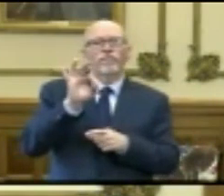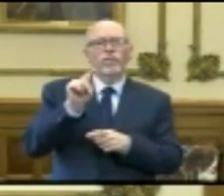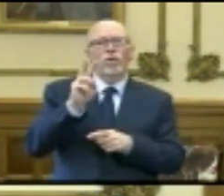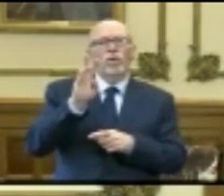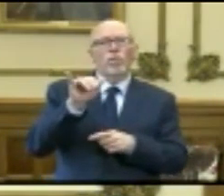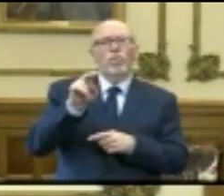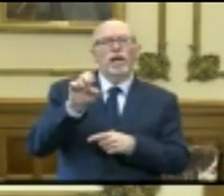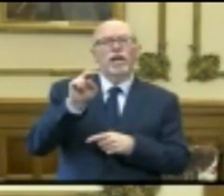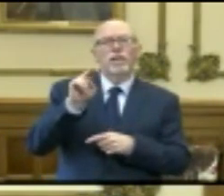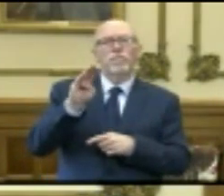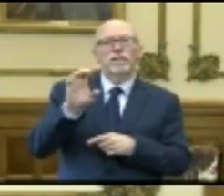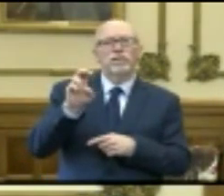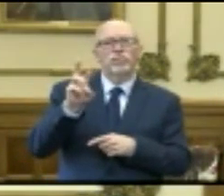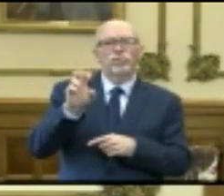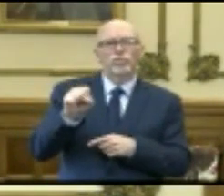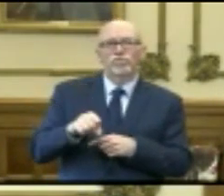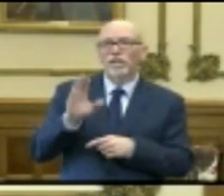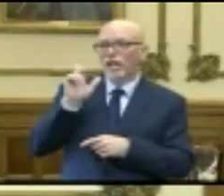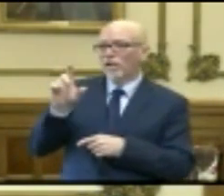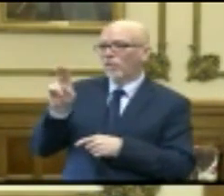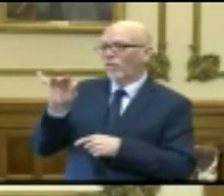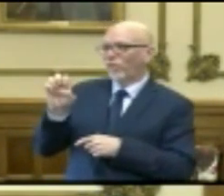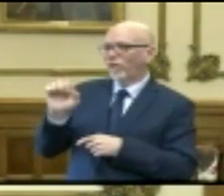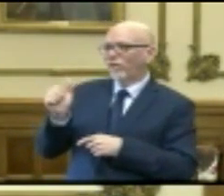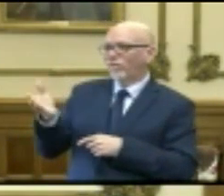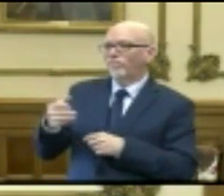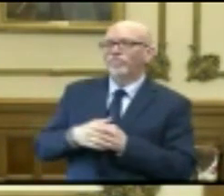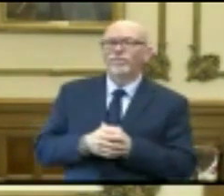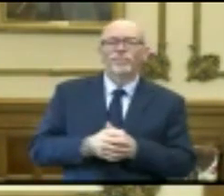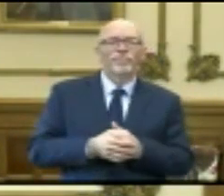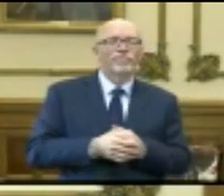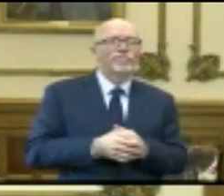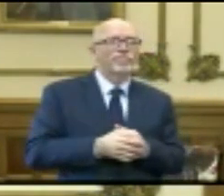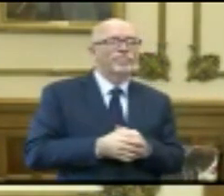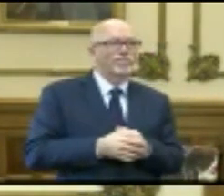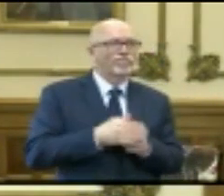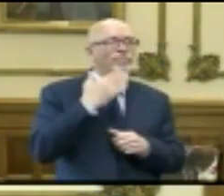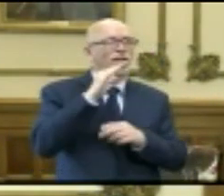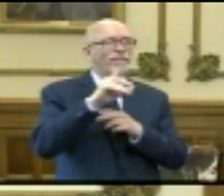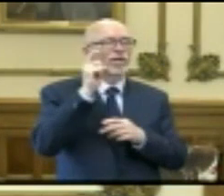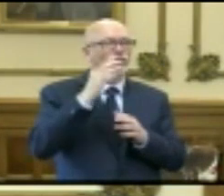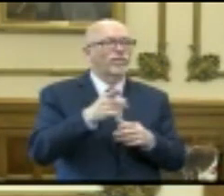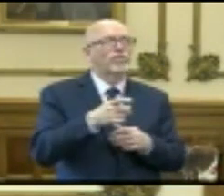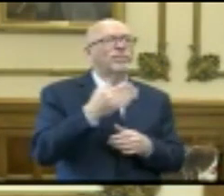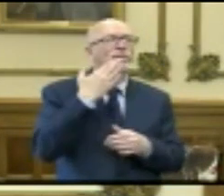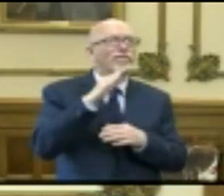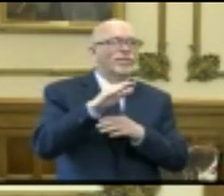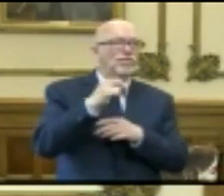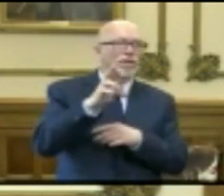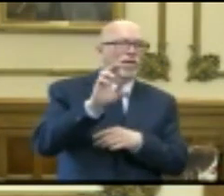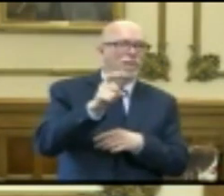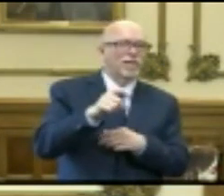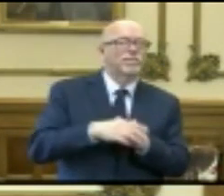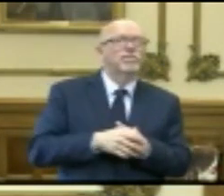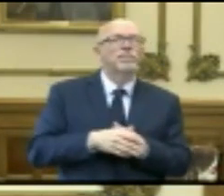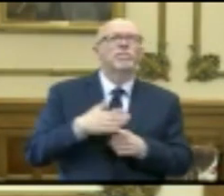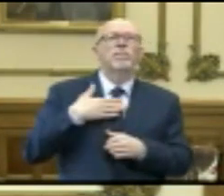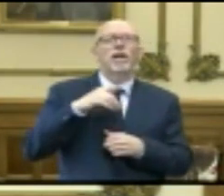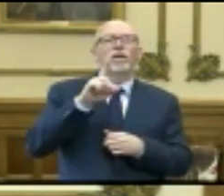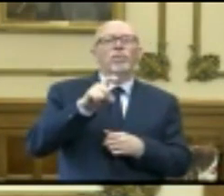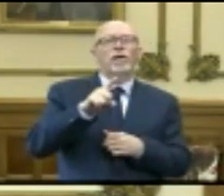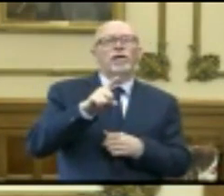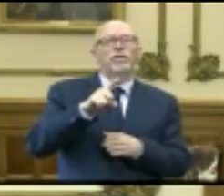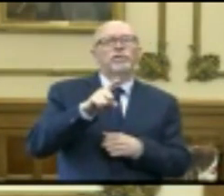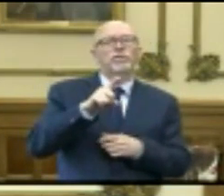News. Hello, Louie. Good afternoon. Good afternoon, Governor. Good afternoon, Dr. Box. My question is